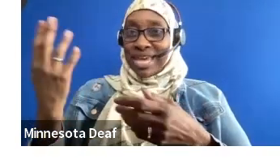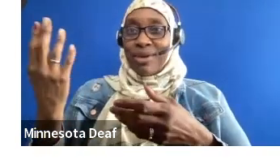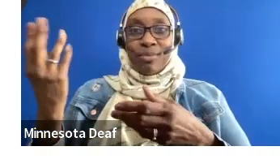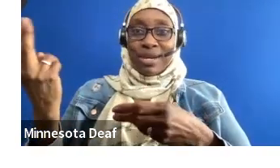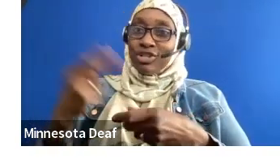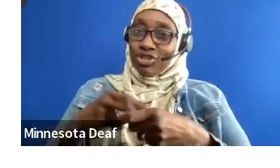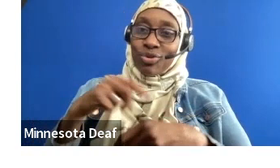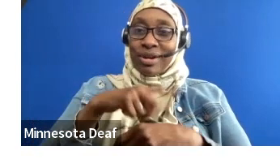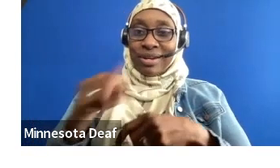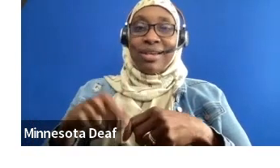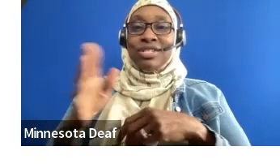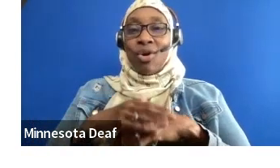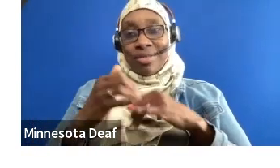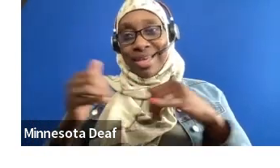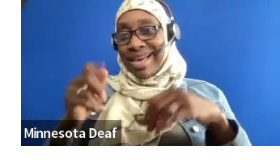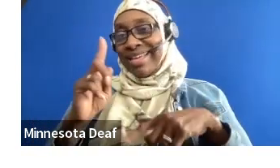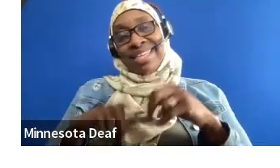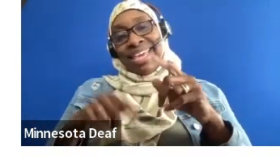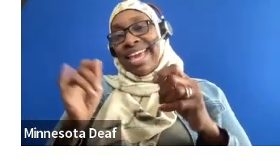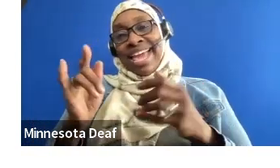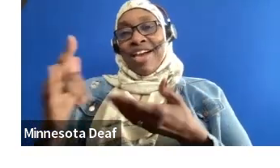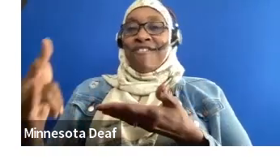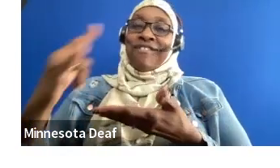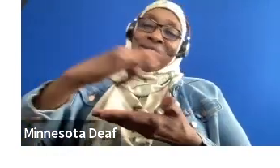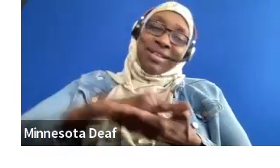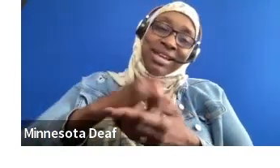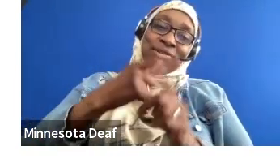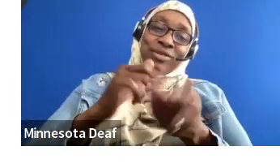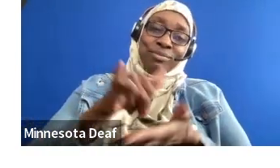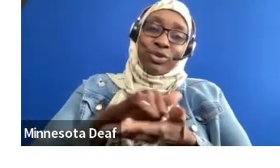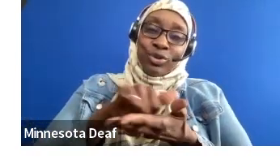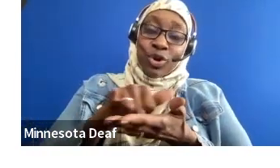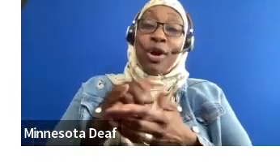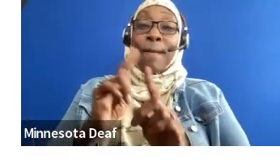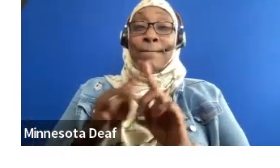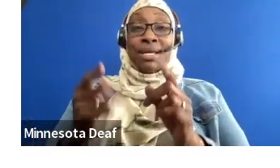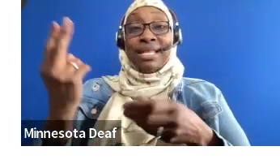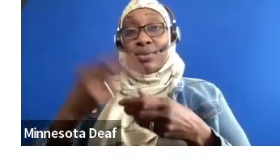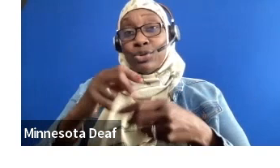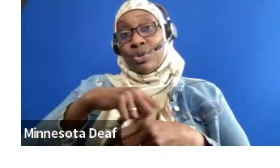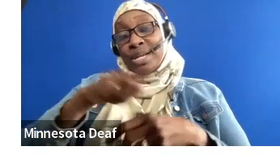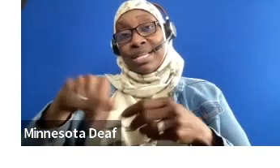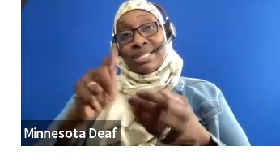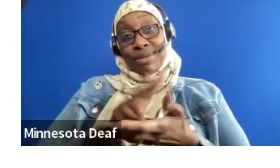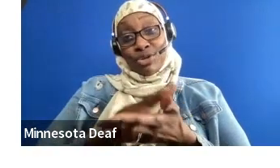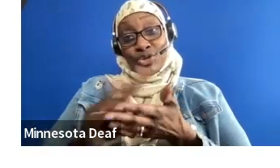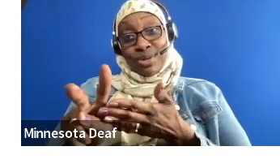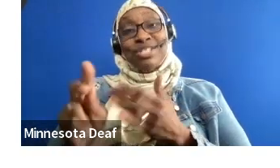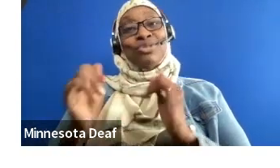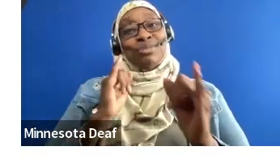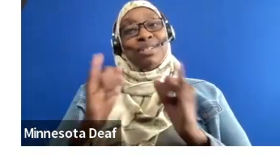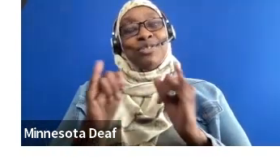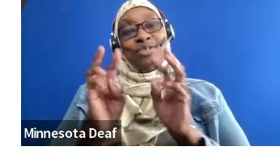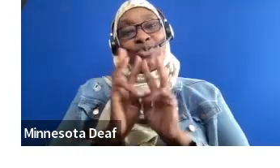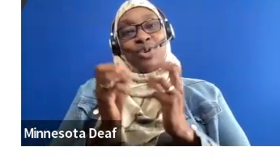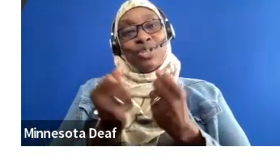Unfortunately, they cannot all fly in from New York City, but they'll be coming in in about two weeks to do some interviewing, workshopping with their